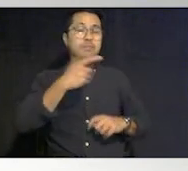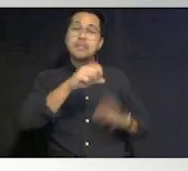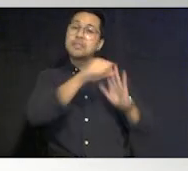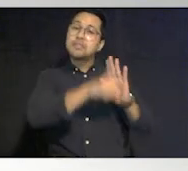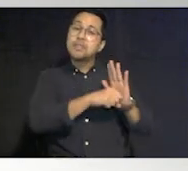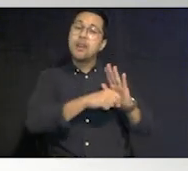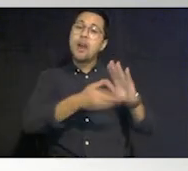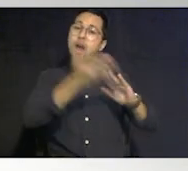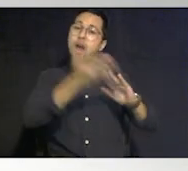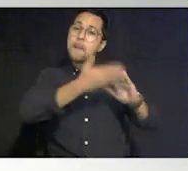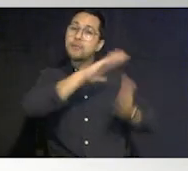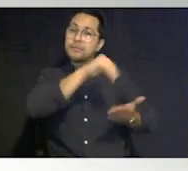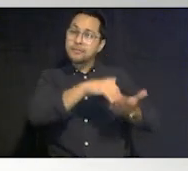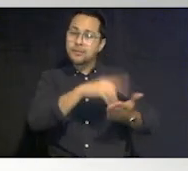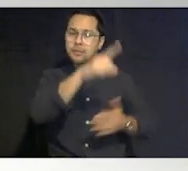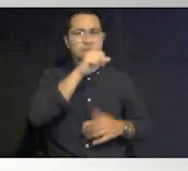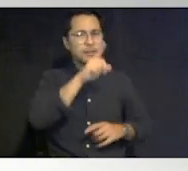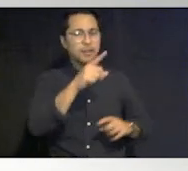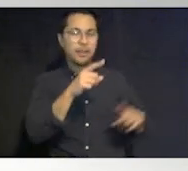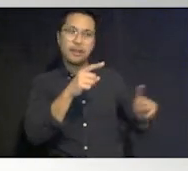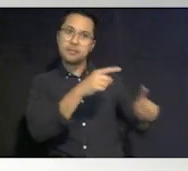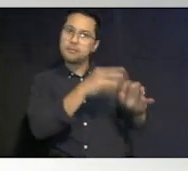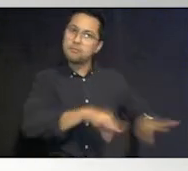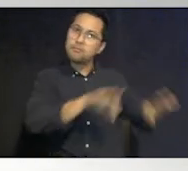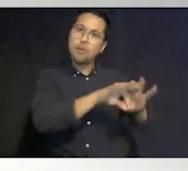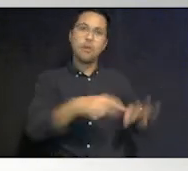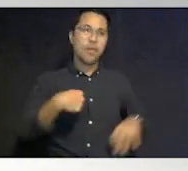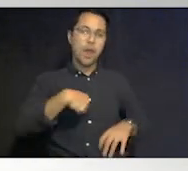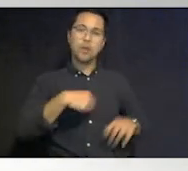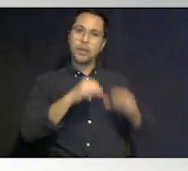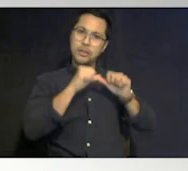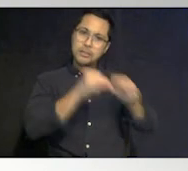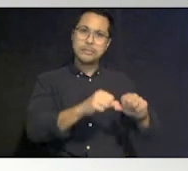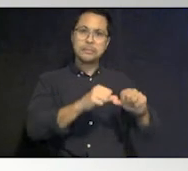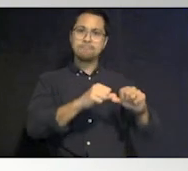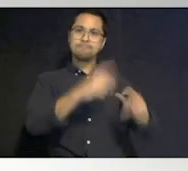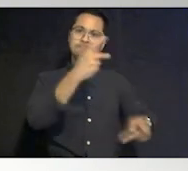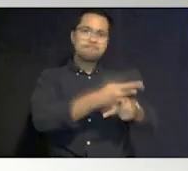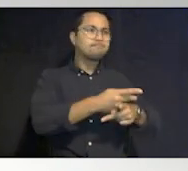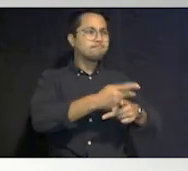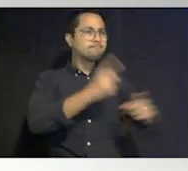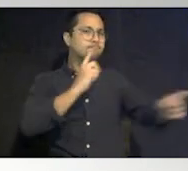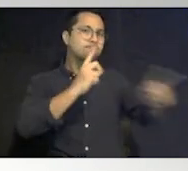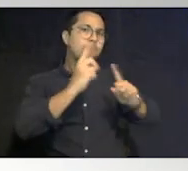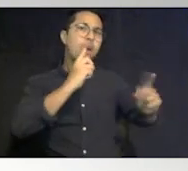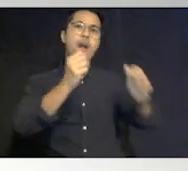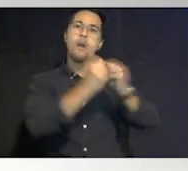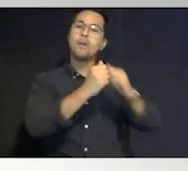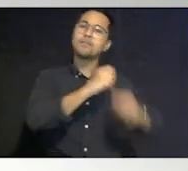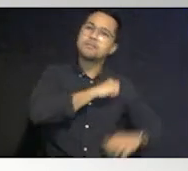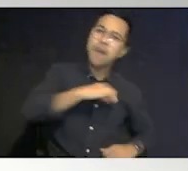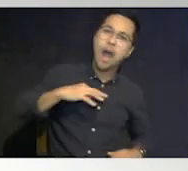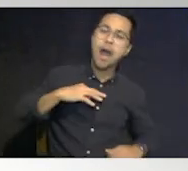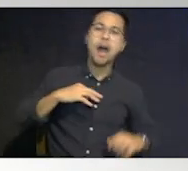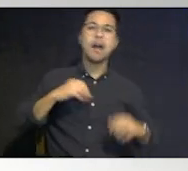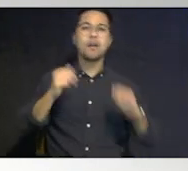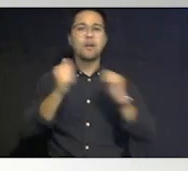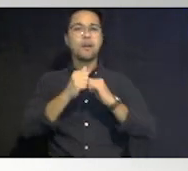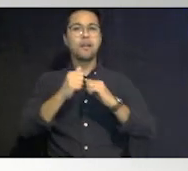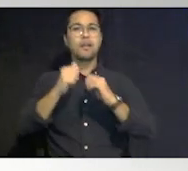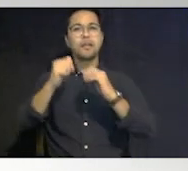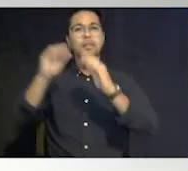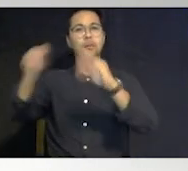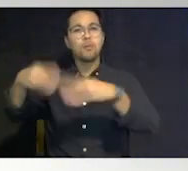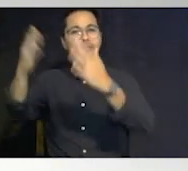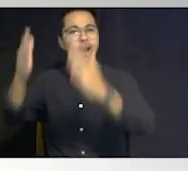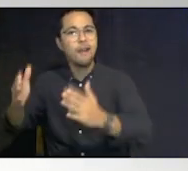center remember getting back to how important it is that we keep we keep talking with our staff and and with our providers